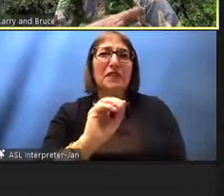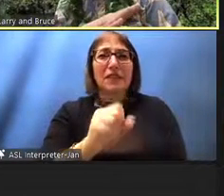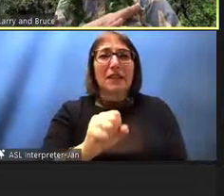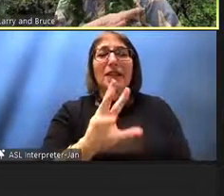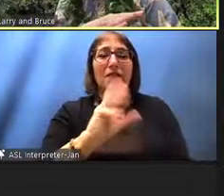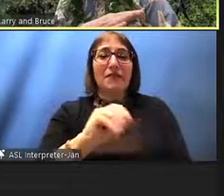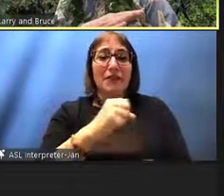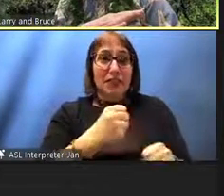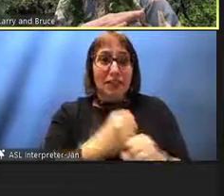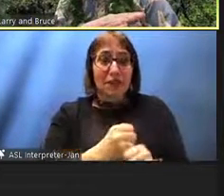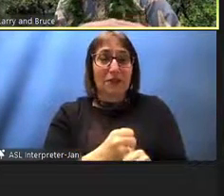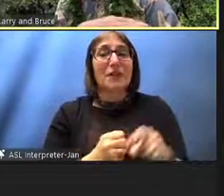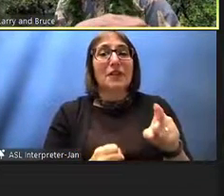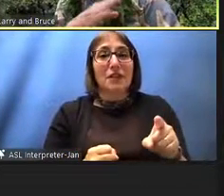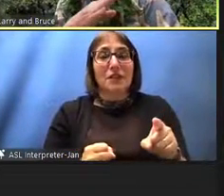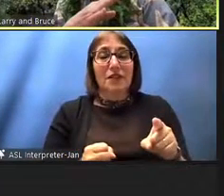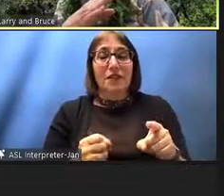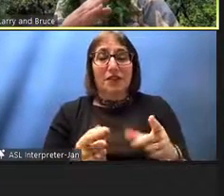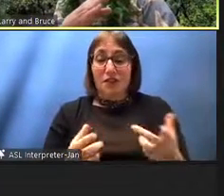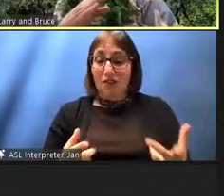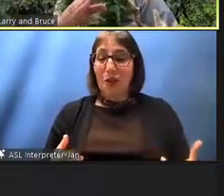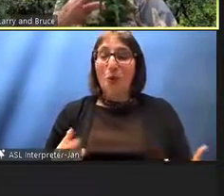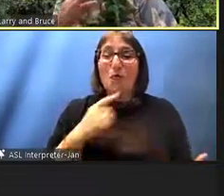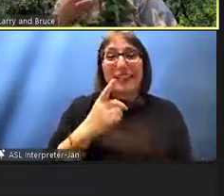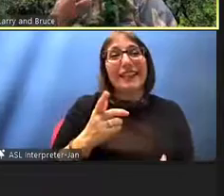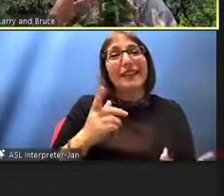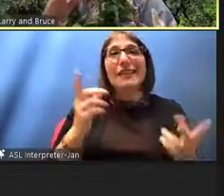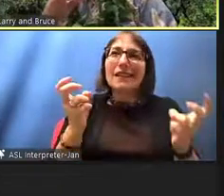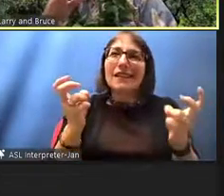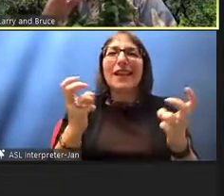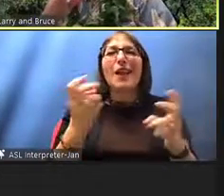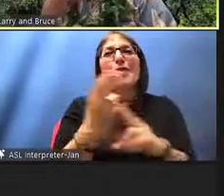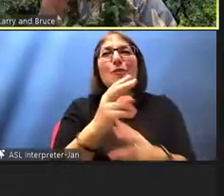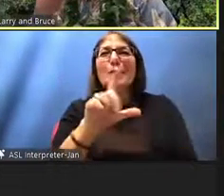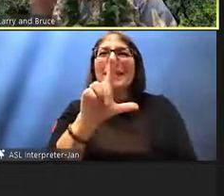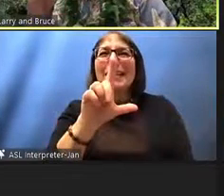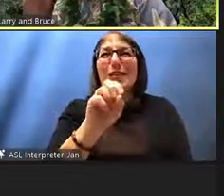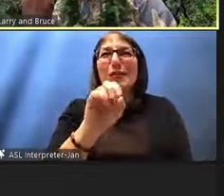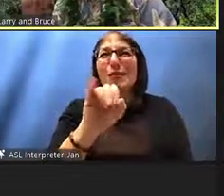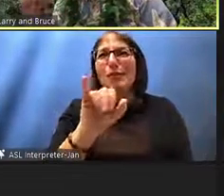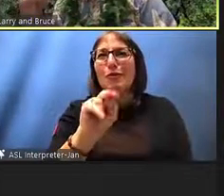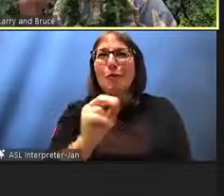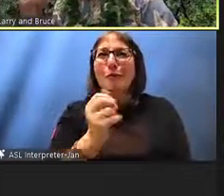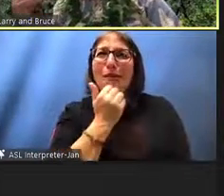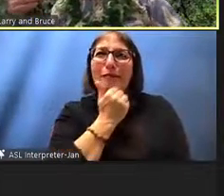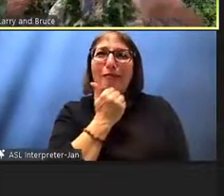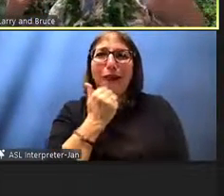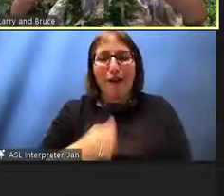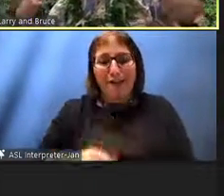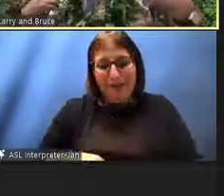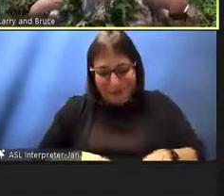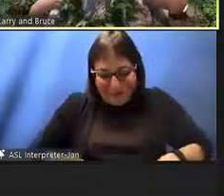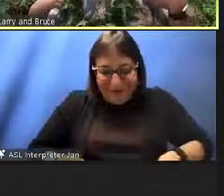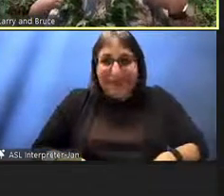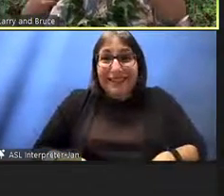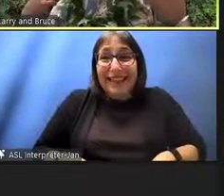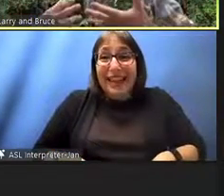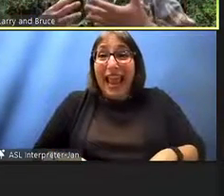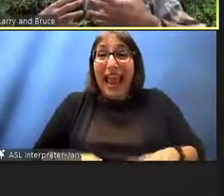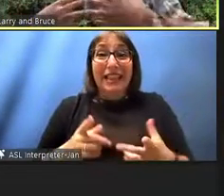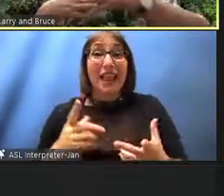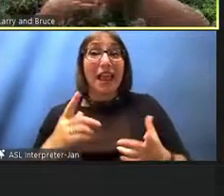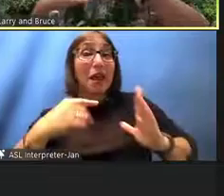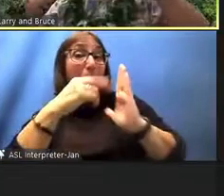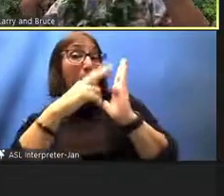stepping out of a line cloth line cloth into portraits that are being painted of them with suits and